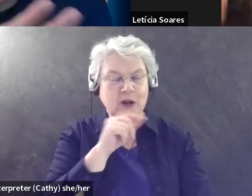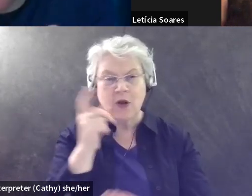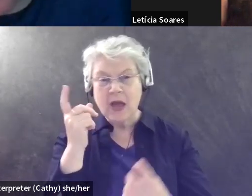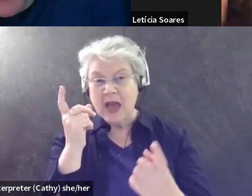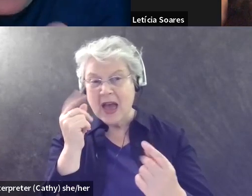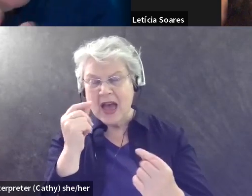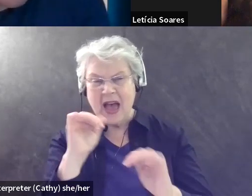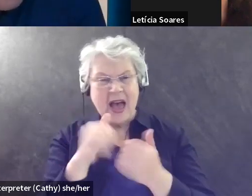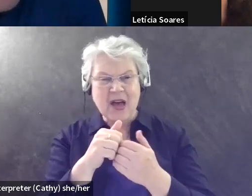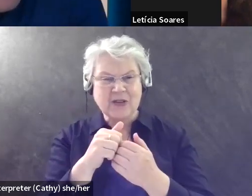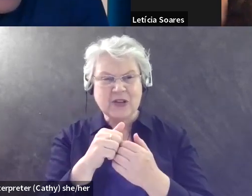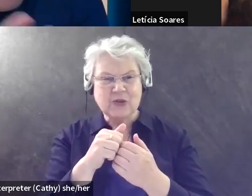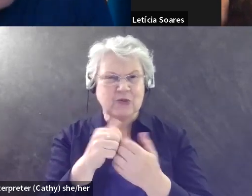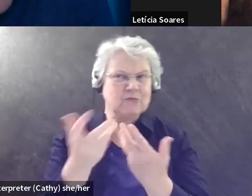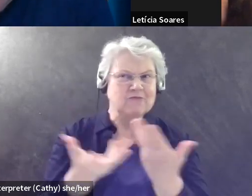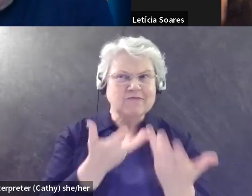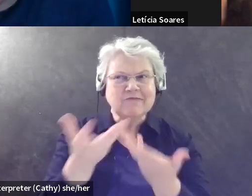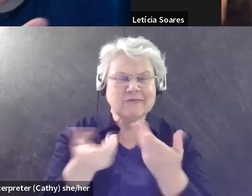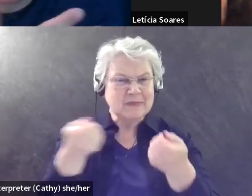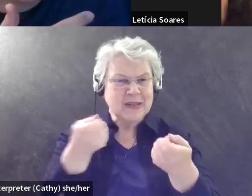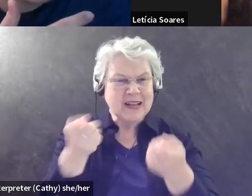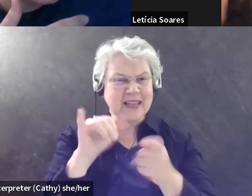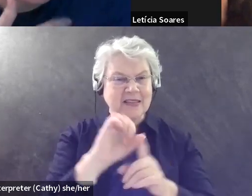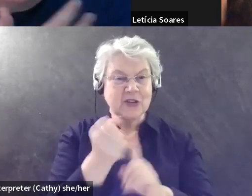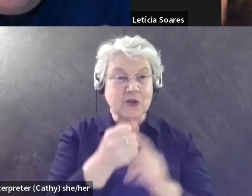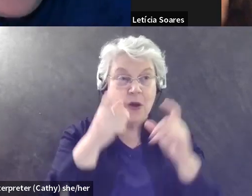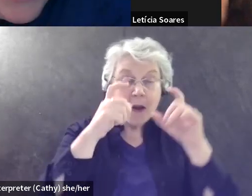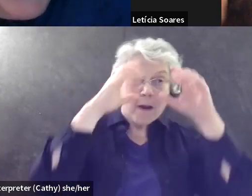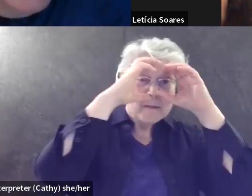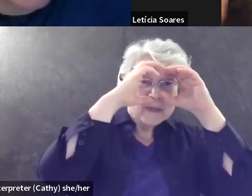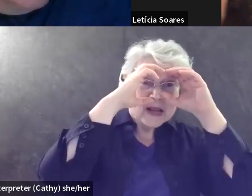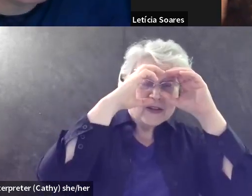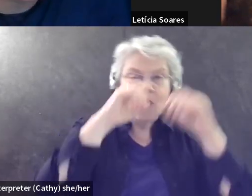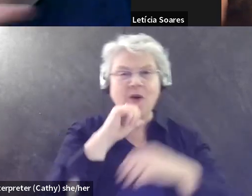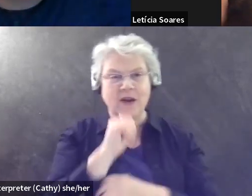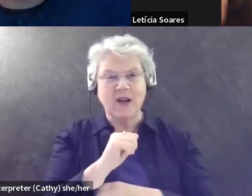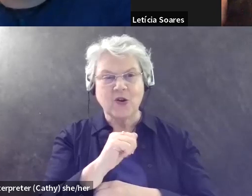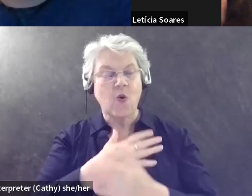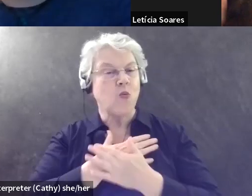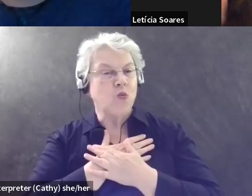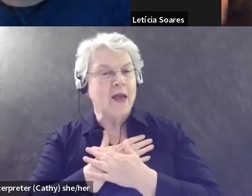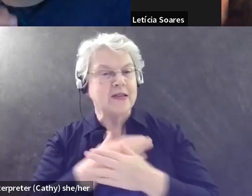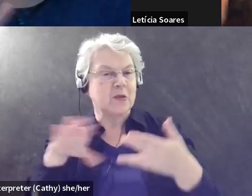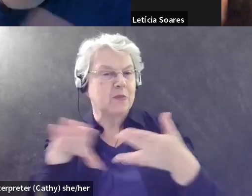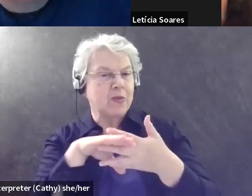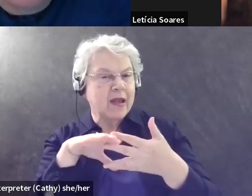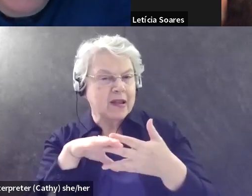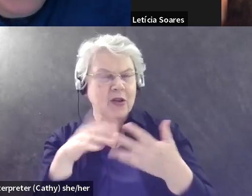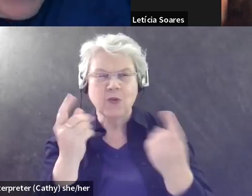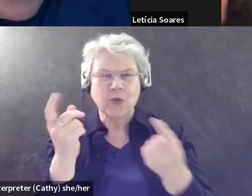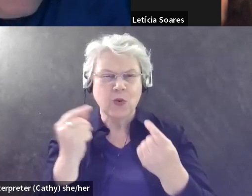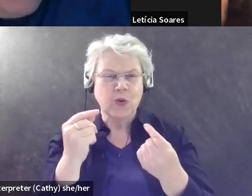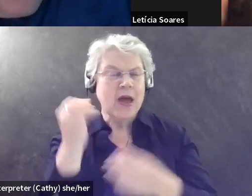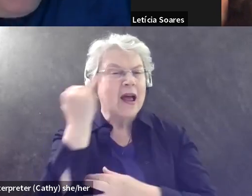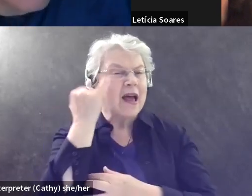binoculars or not, maybe not the binoculars or, or taking rest breaks, things like that. What, what strategies and what tips and